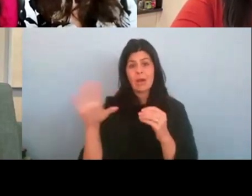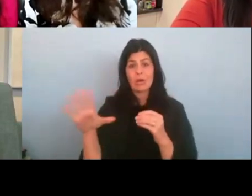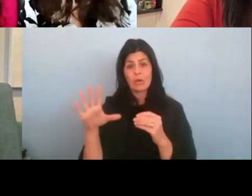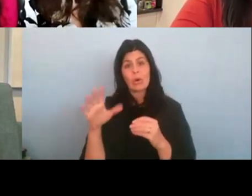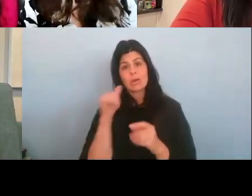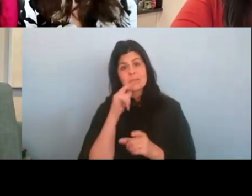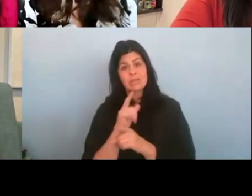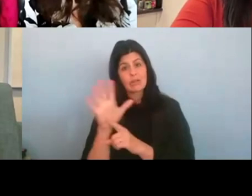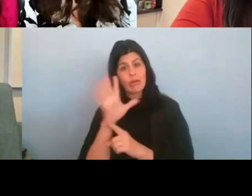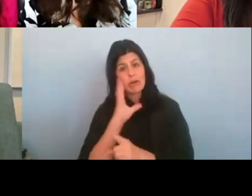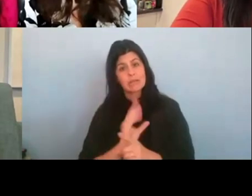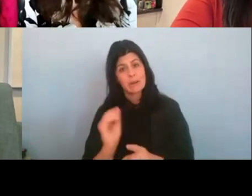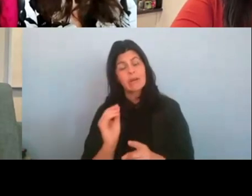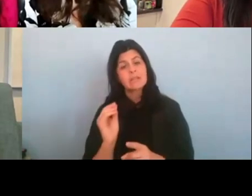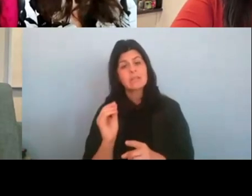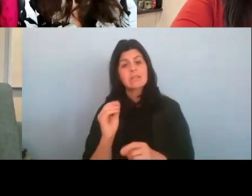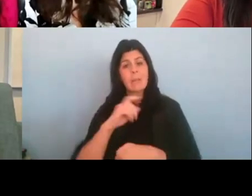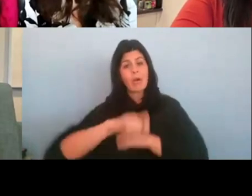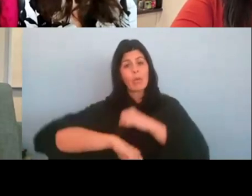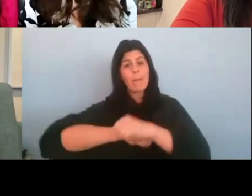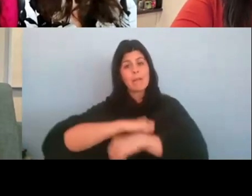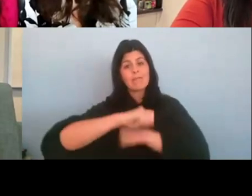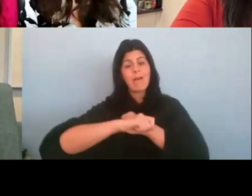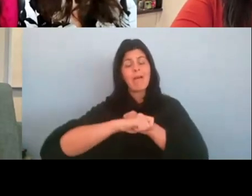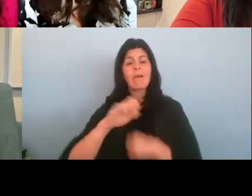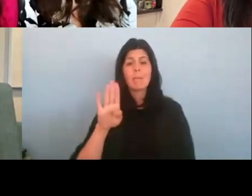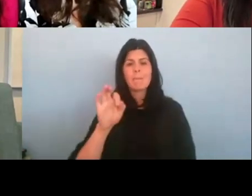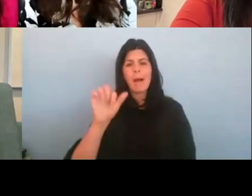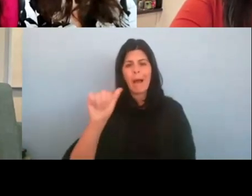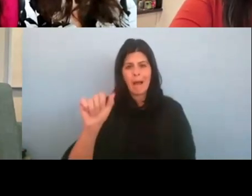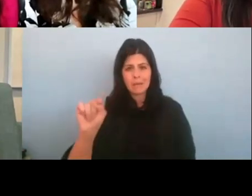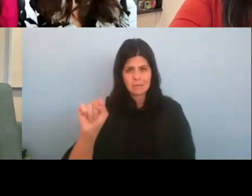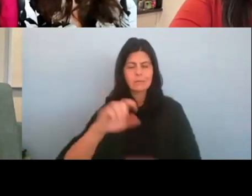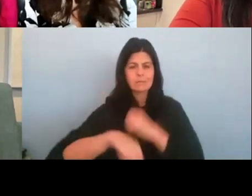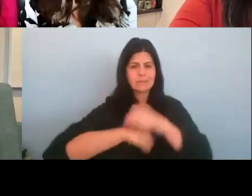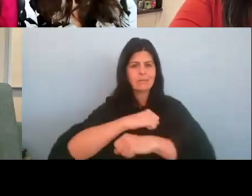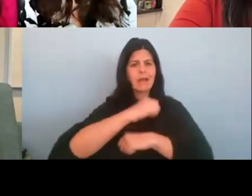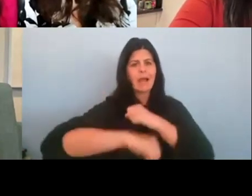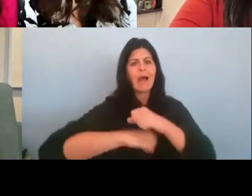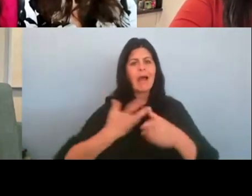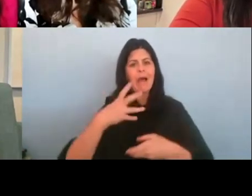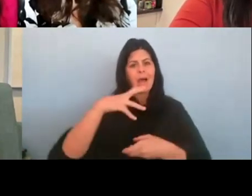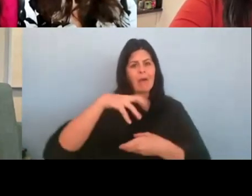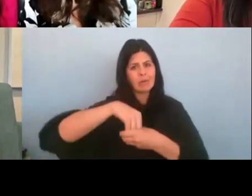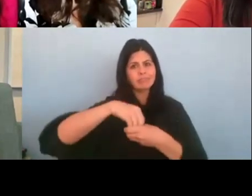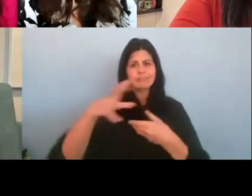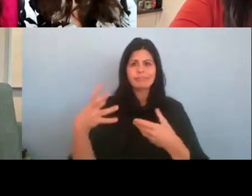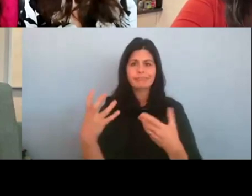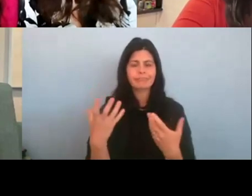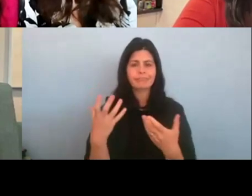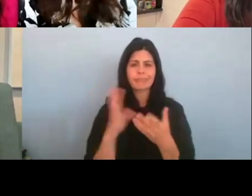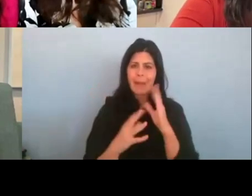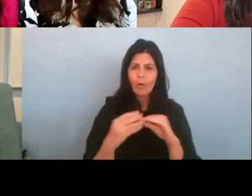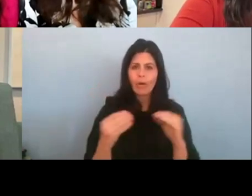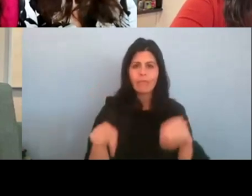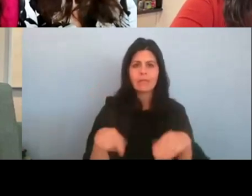you weave your personal experiences into the narrative of the film? Um, well,